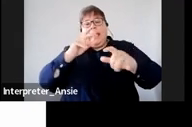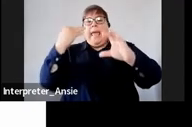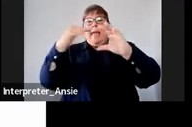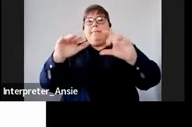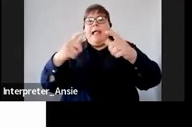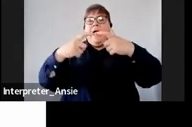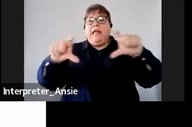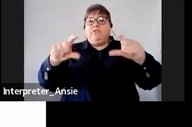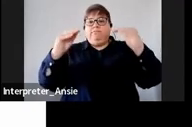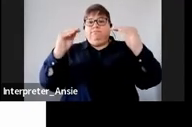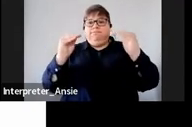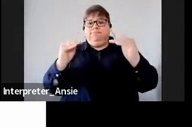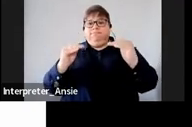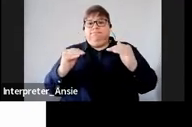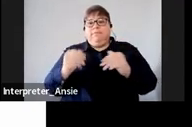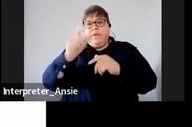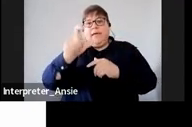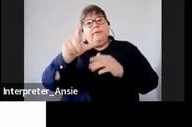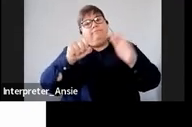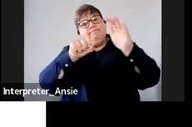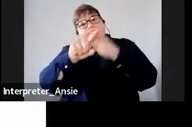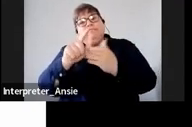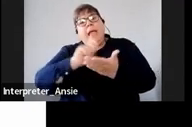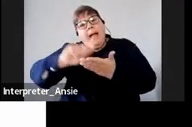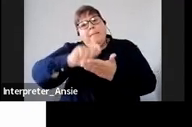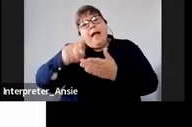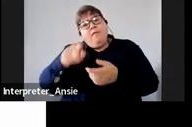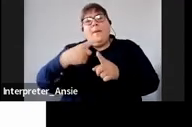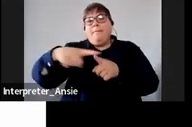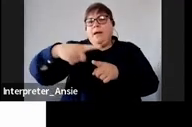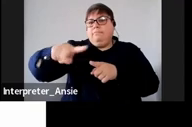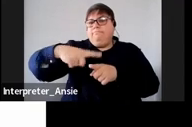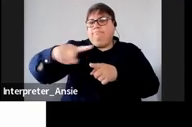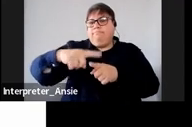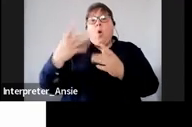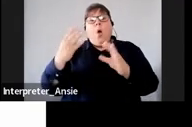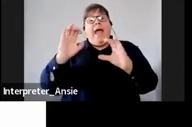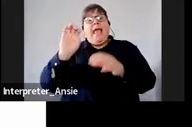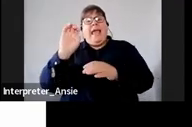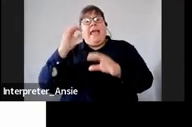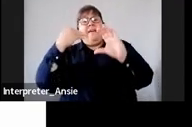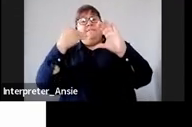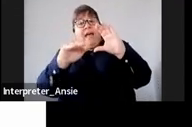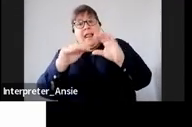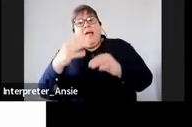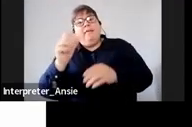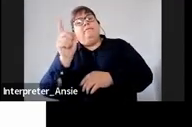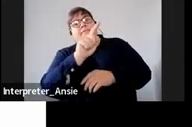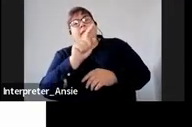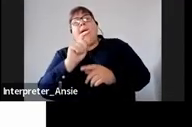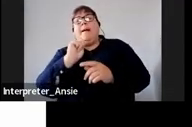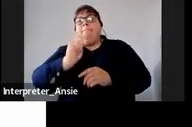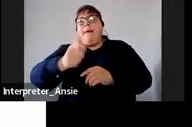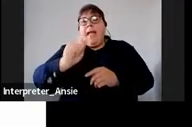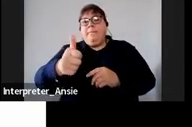you can use to actually apply for that you can also go on e-filing and then apply for payment arrangement without